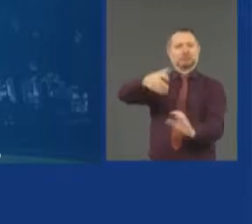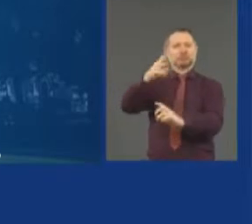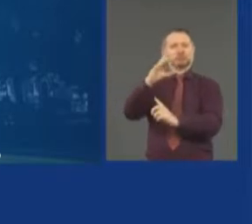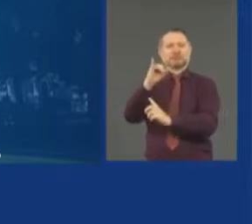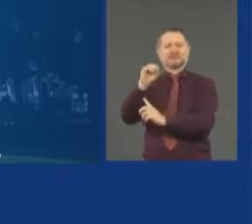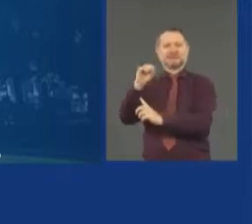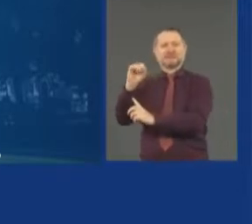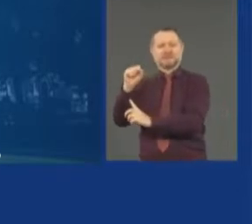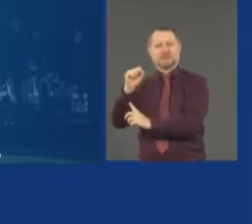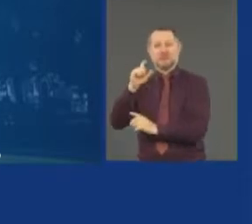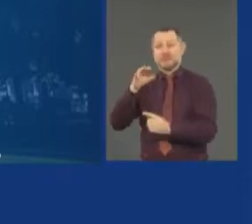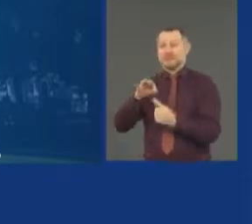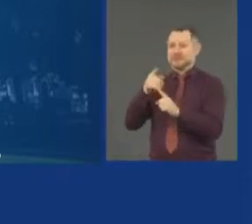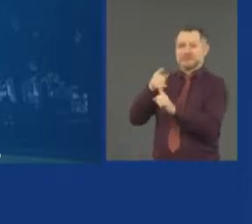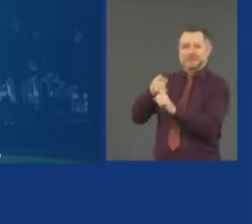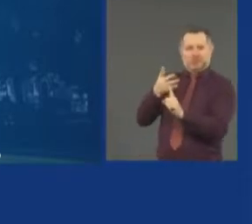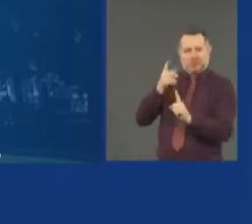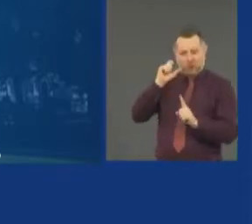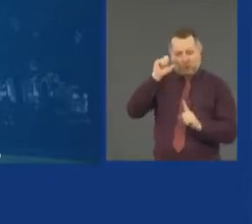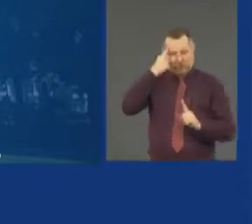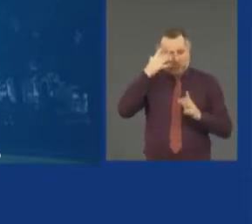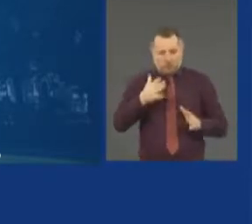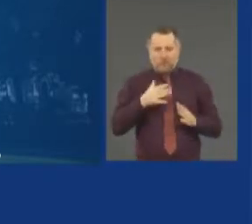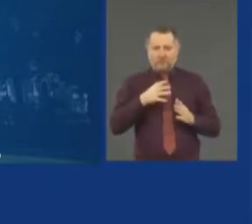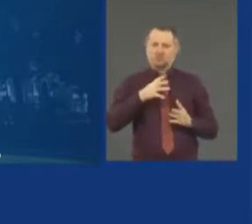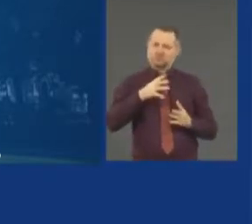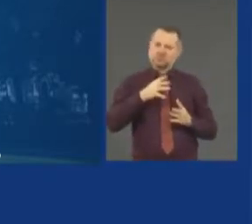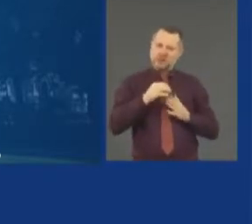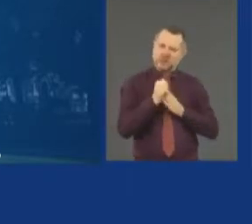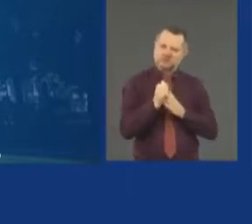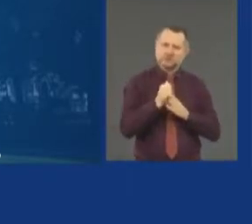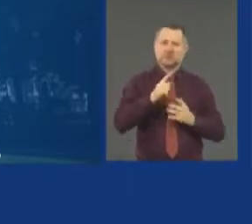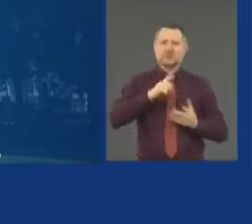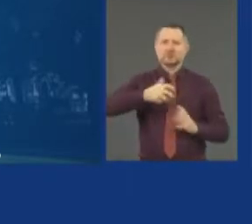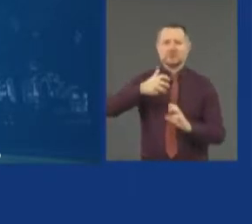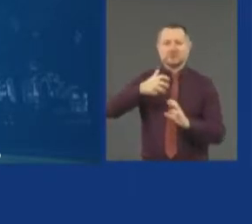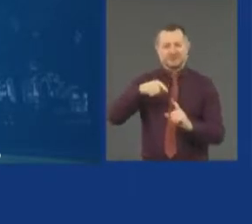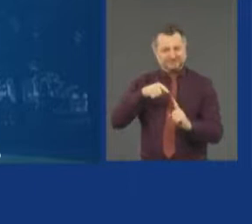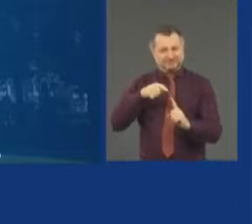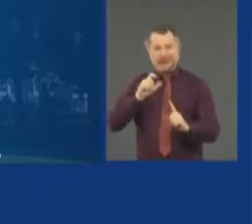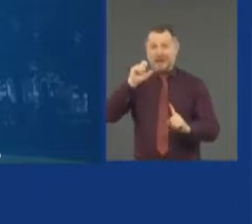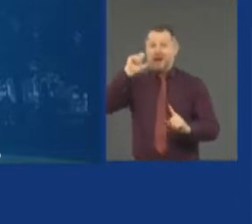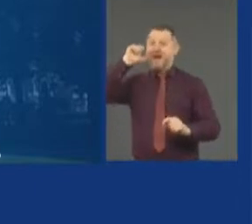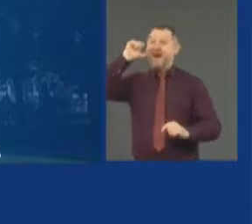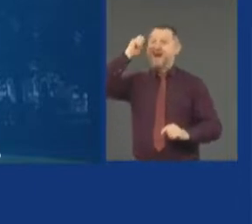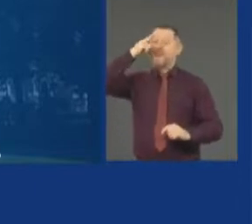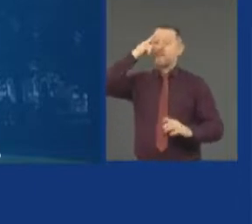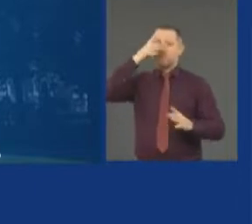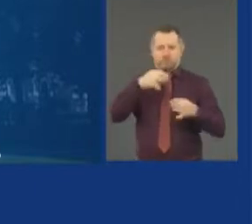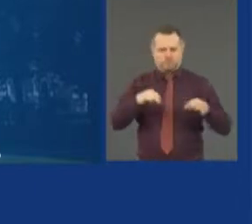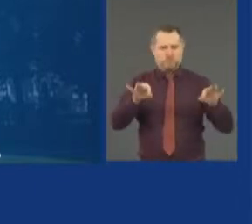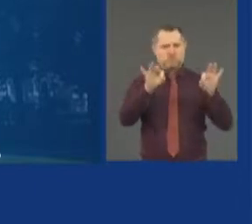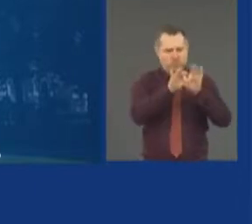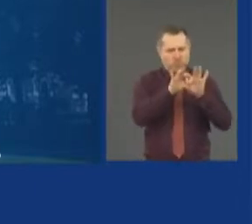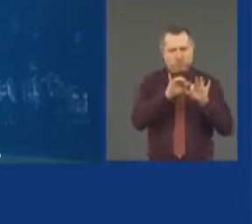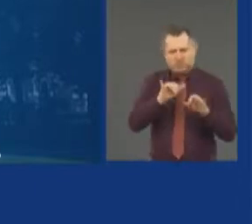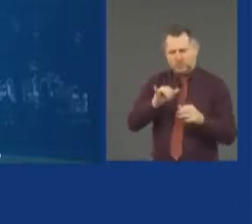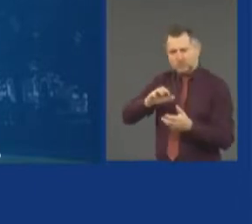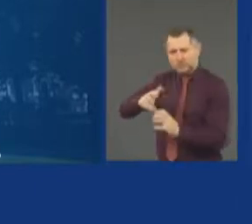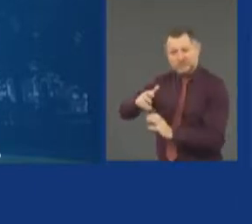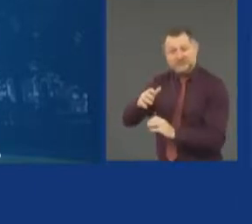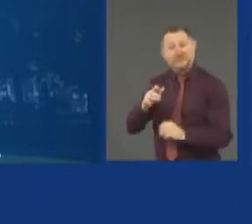important? It's most important at a time of crisis, day in and day out. It does what it does,